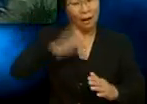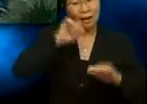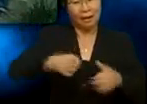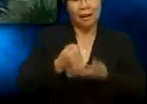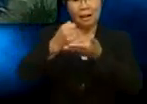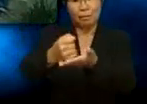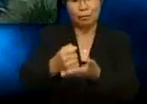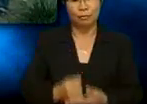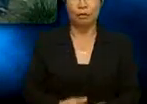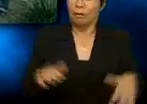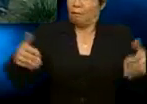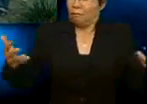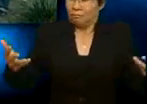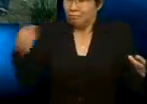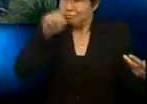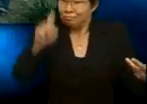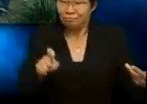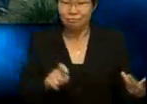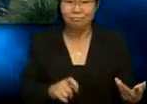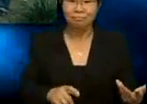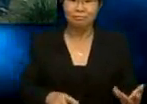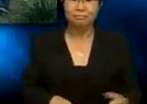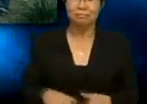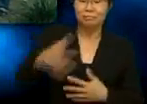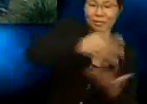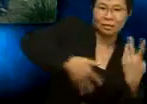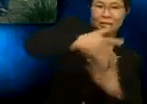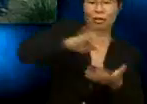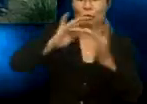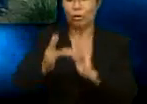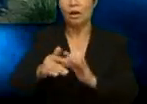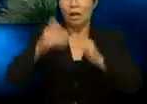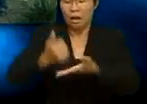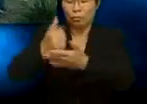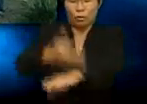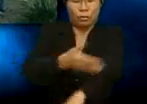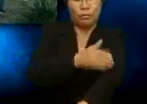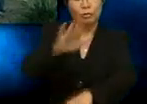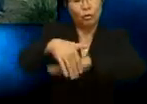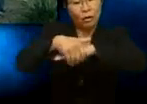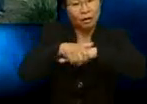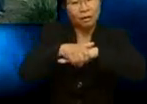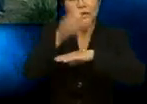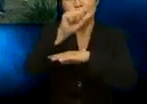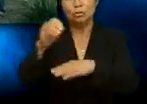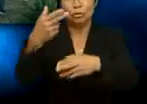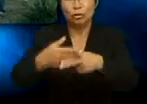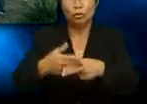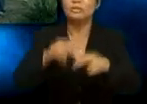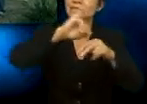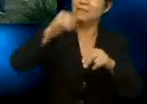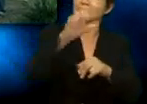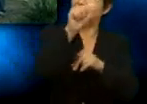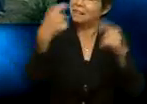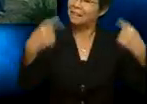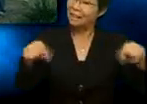How? Um, there's an interactive website that can help you improve your English. Oh? It's called Just a Game. Oh, that's the